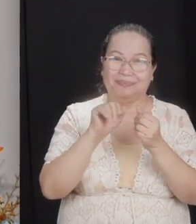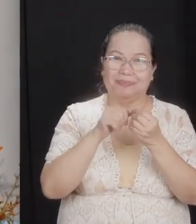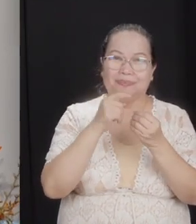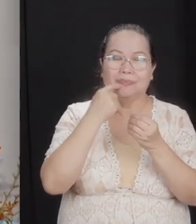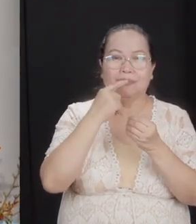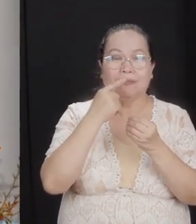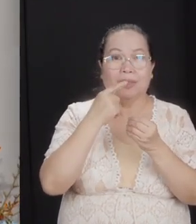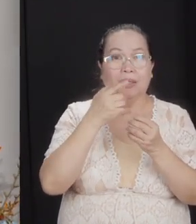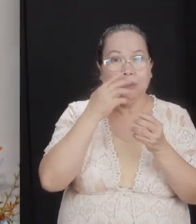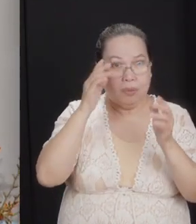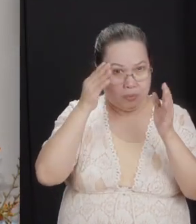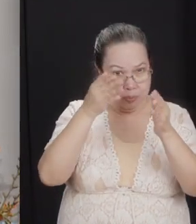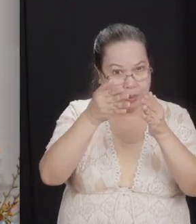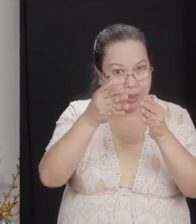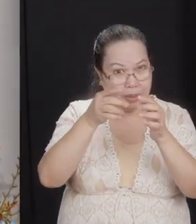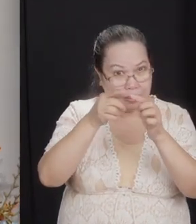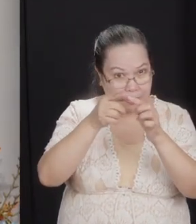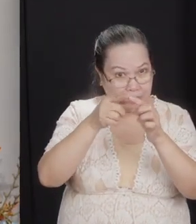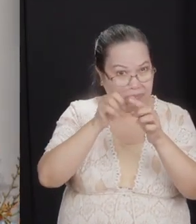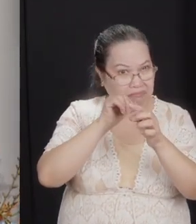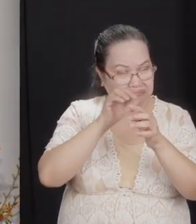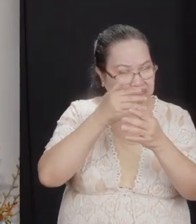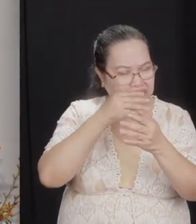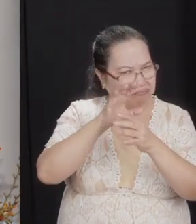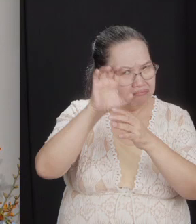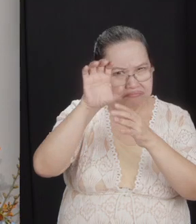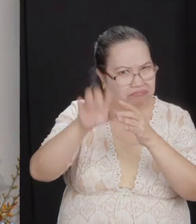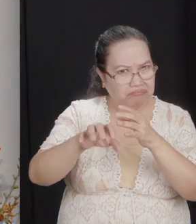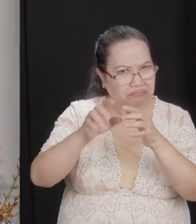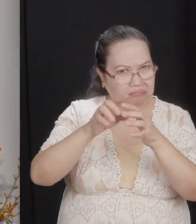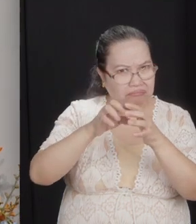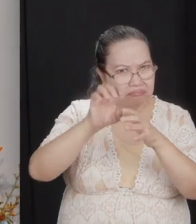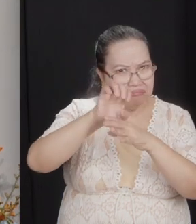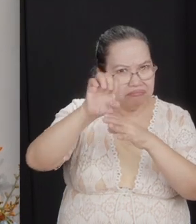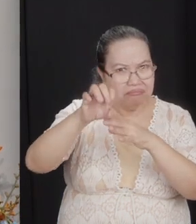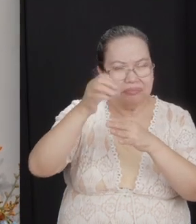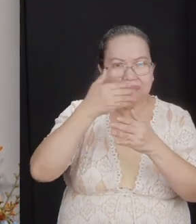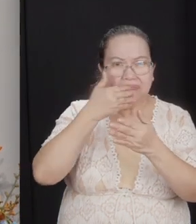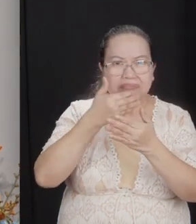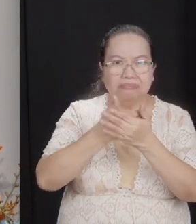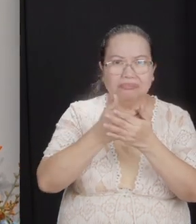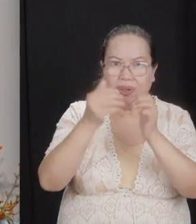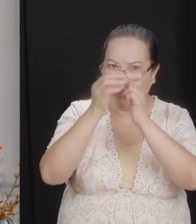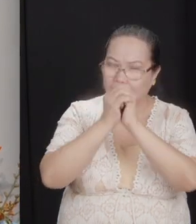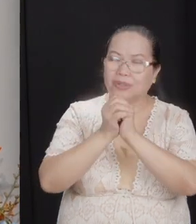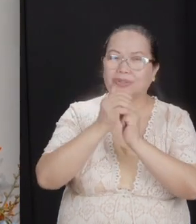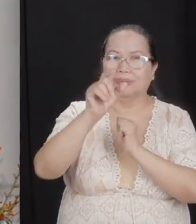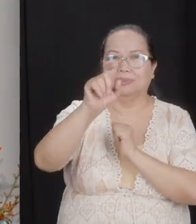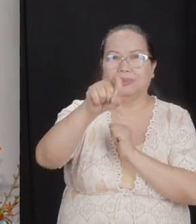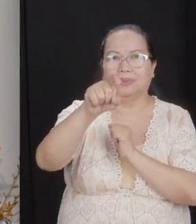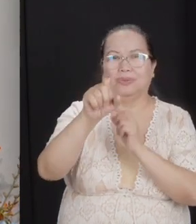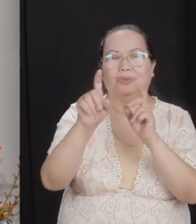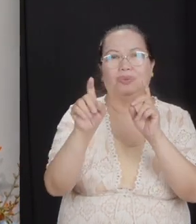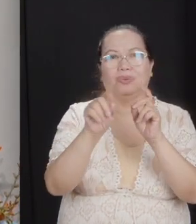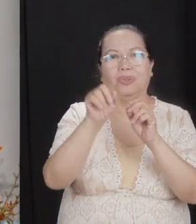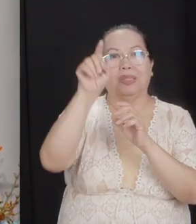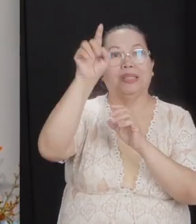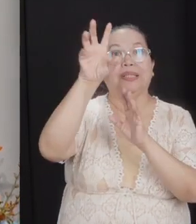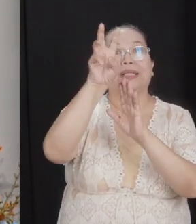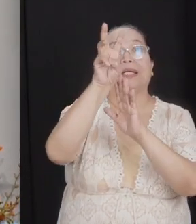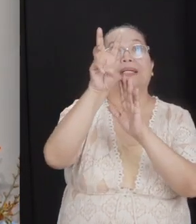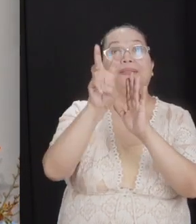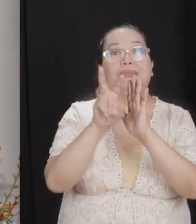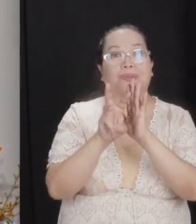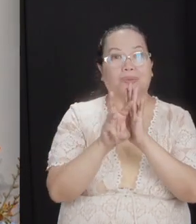end well. This is an example. They had good intentions, but beloved, worship should be done according to God's will